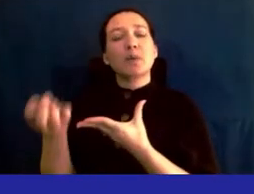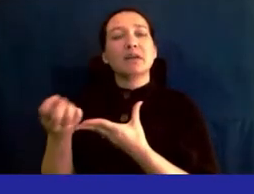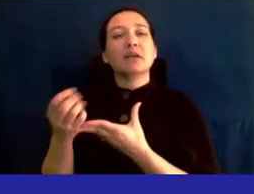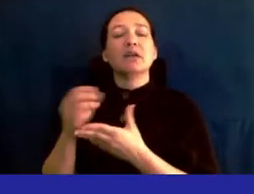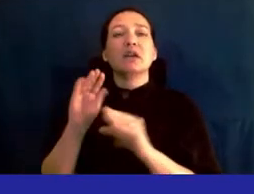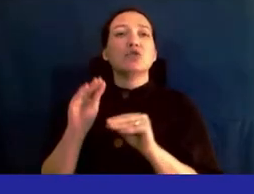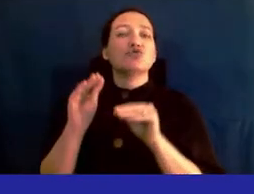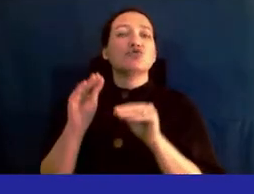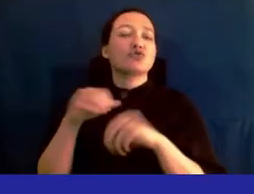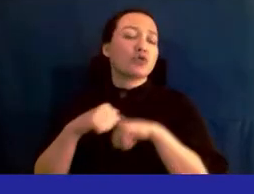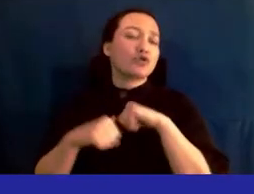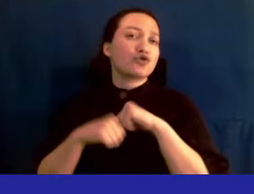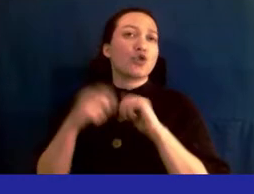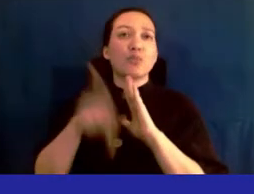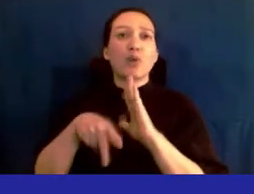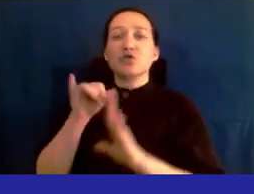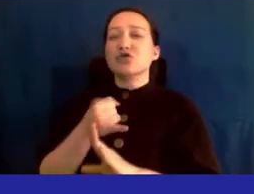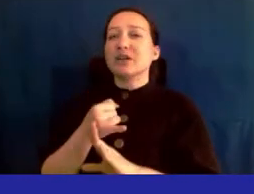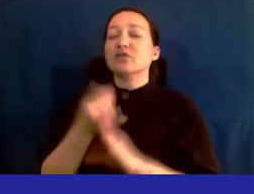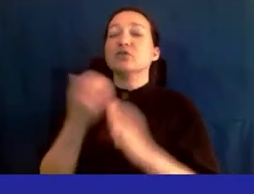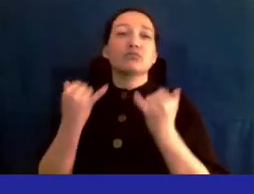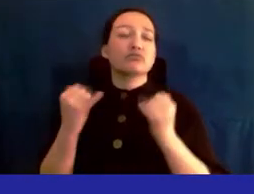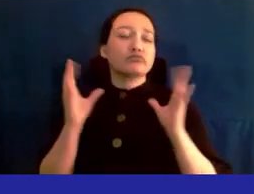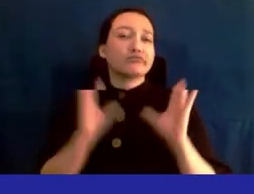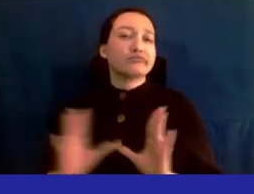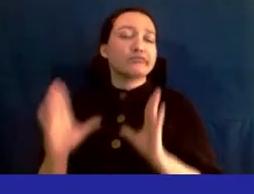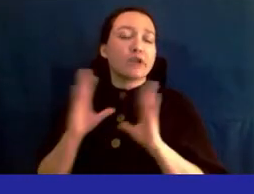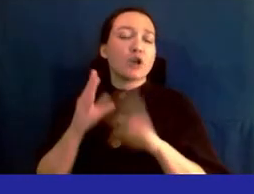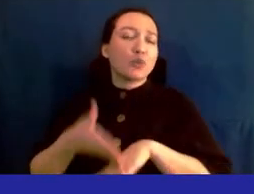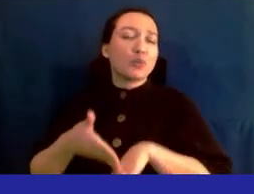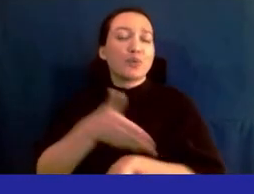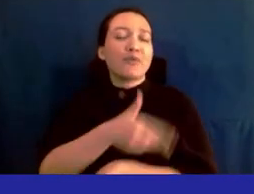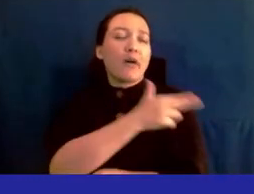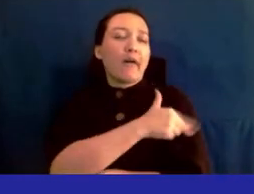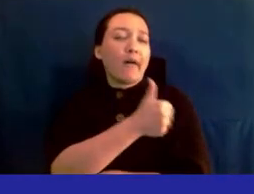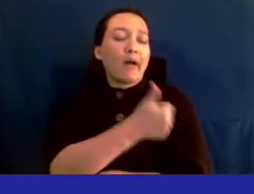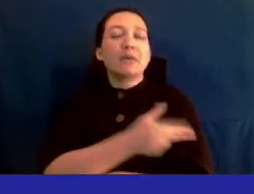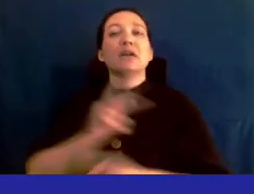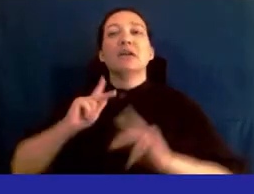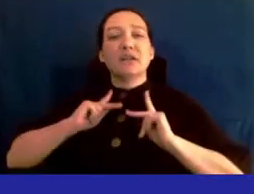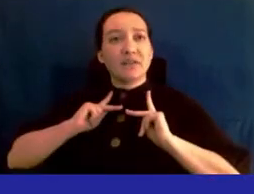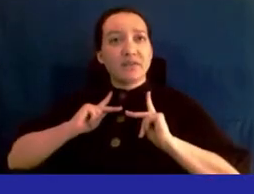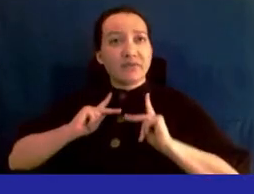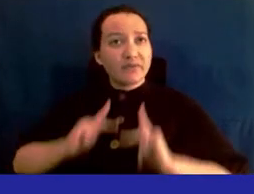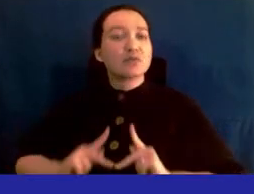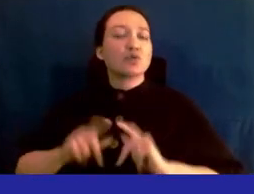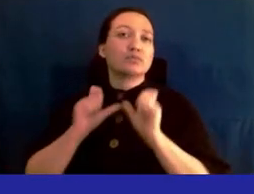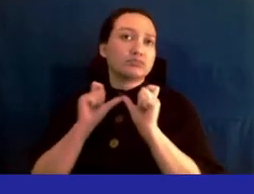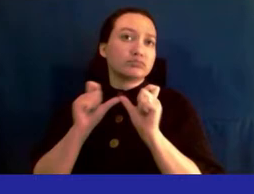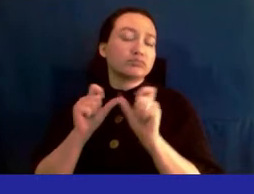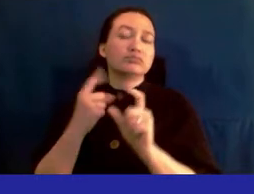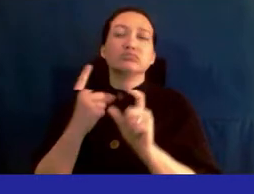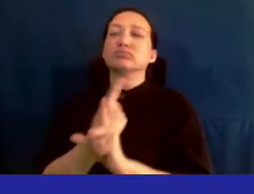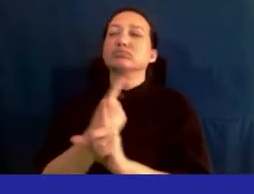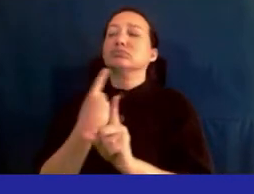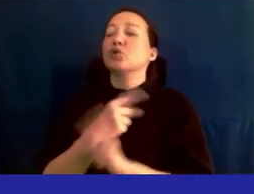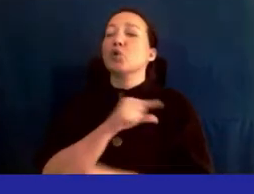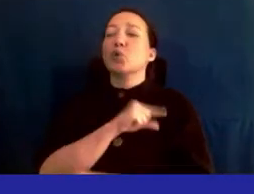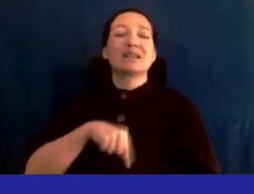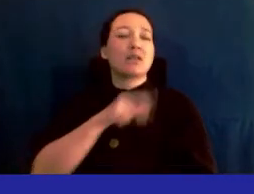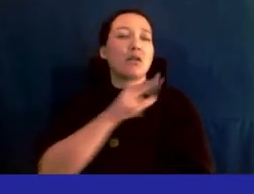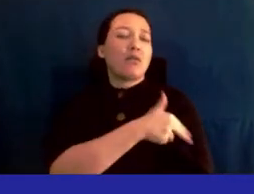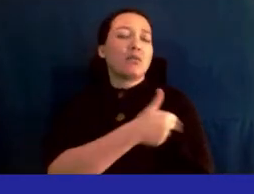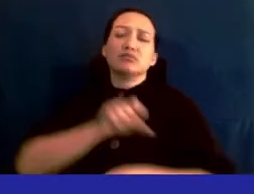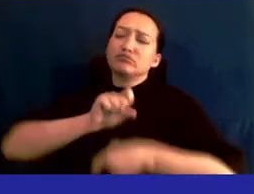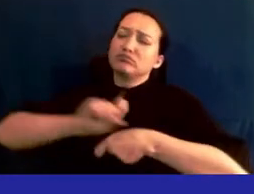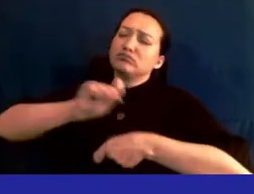and the plans that are currently underway to improve the hospital's physical integrity queen's hospital has been hard